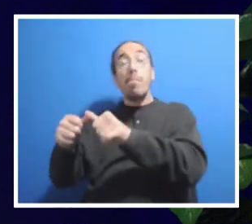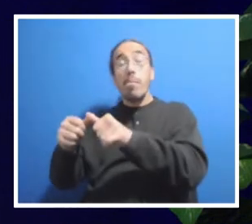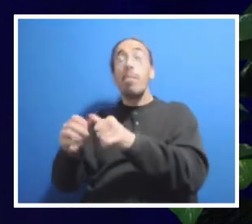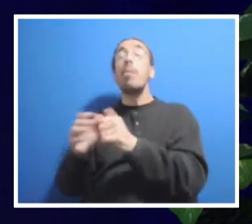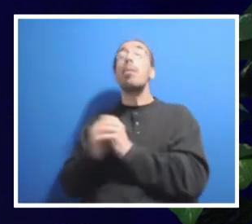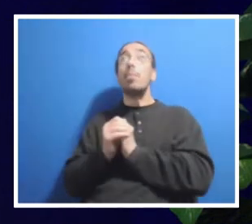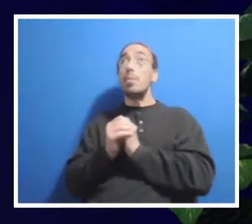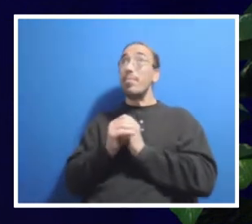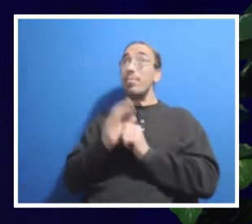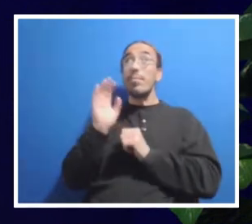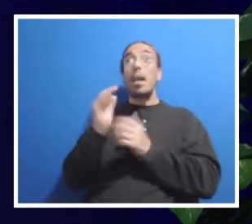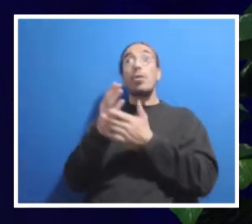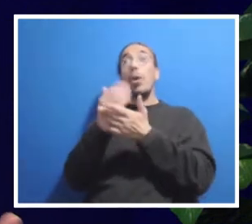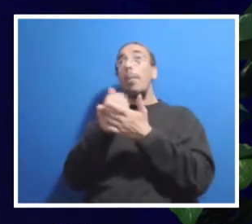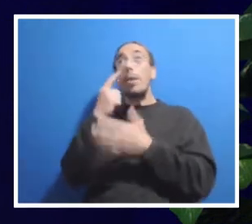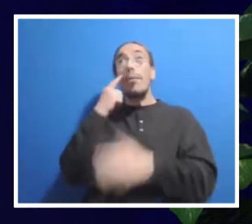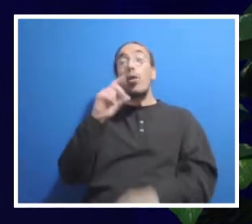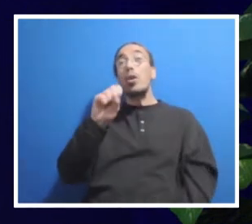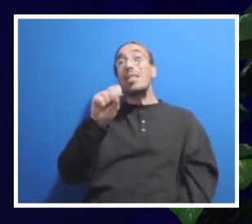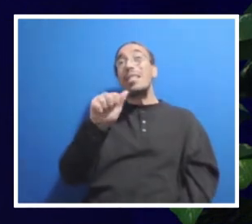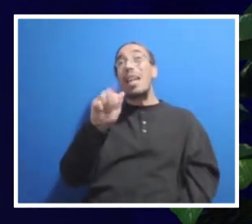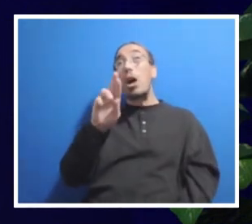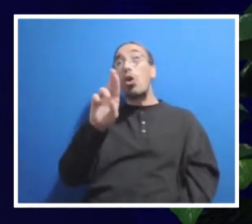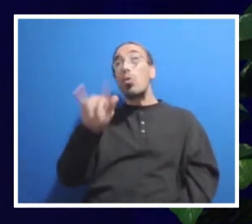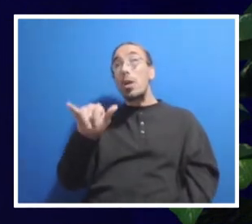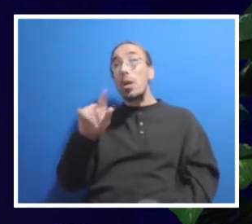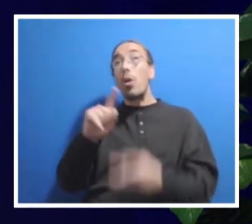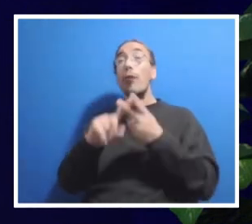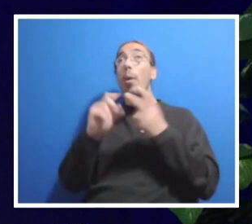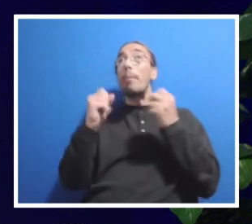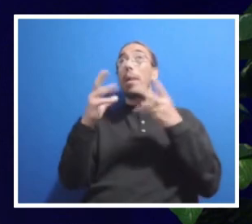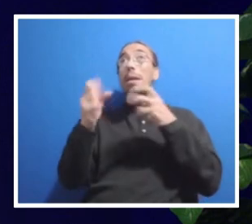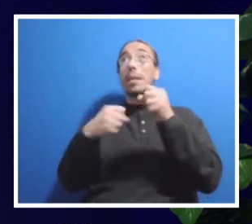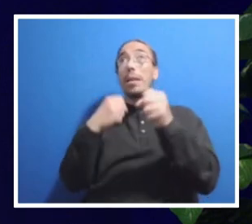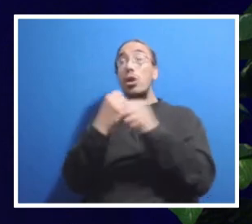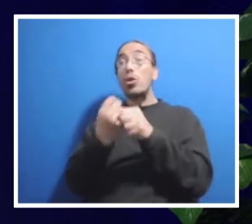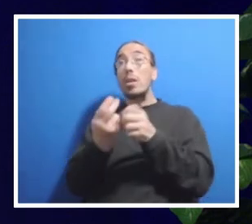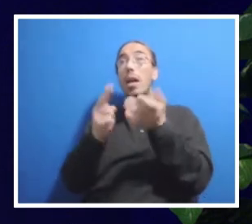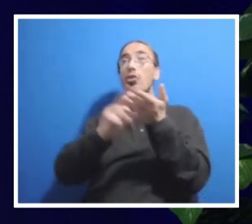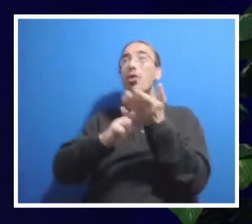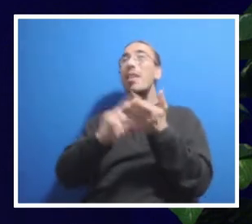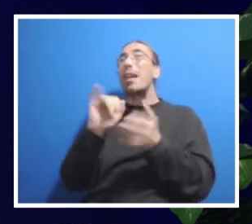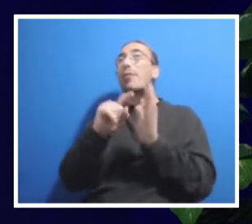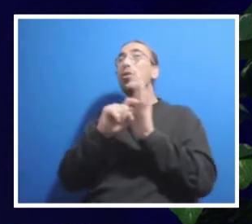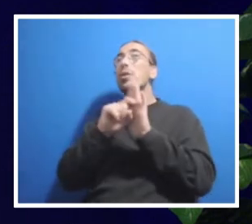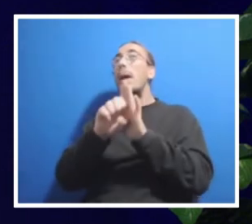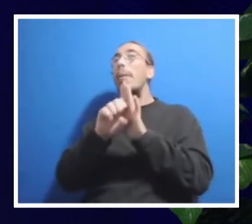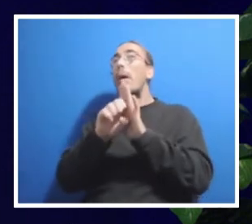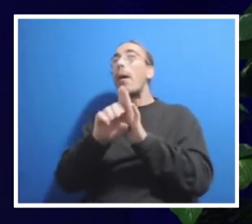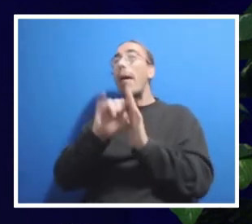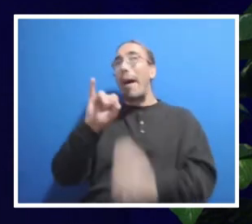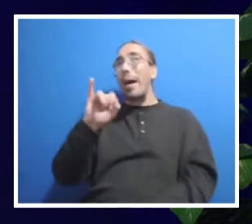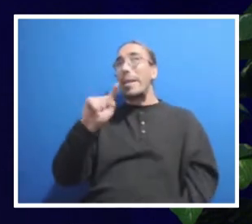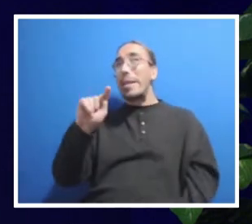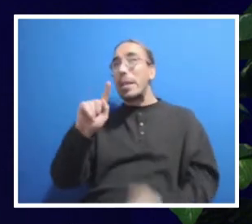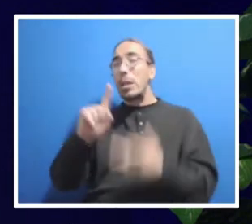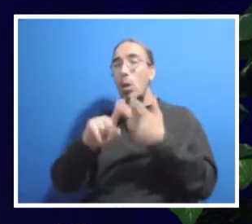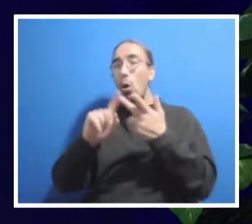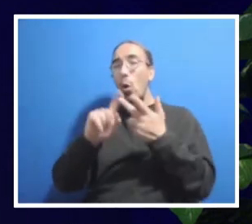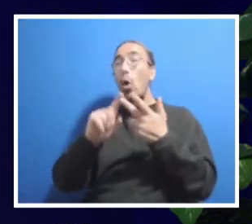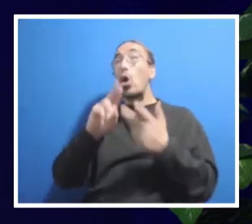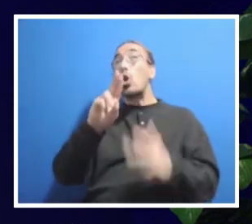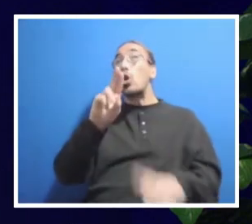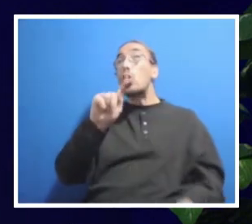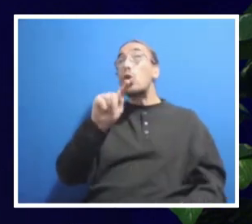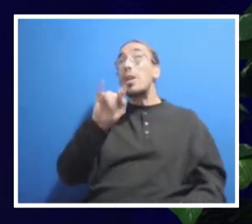things like salaries or multi-year contracts for, like, IT, our utilities, those types of expenses. You would never